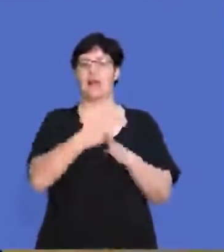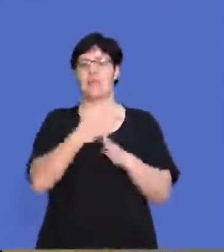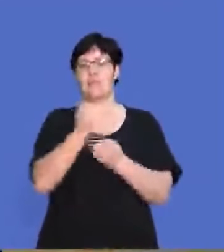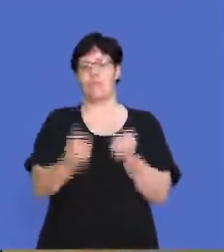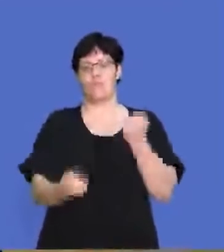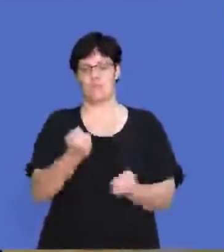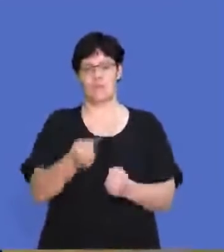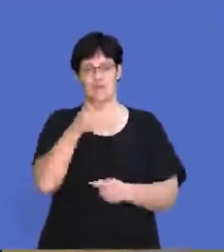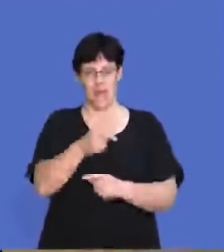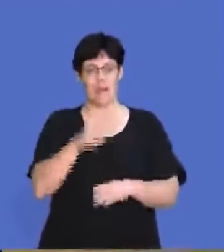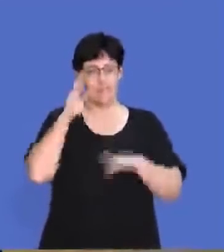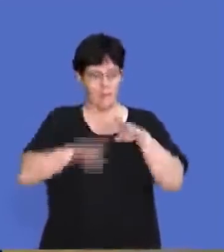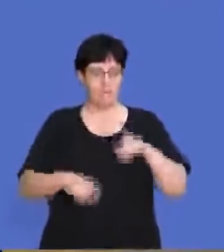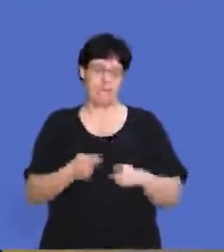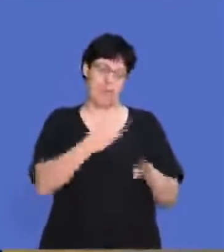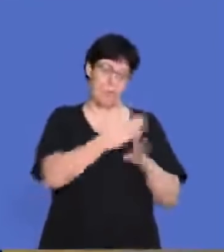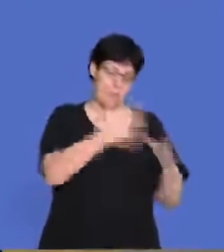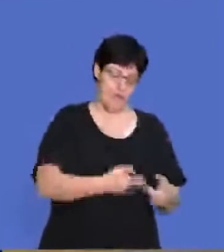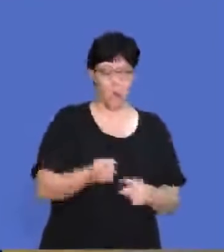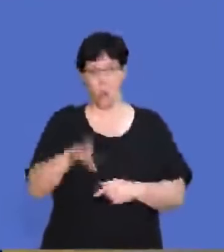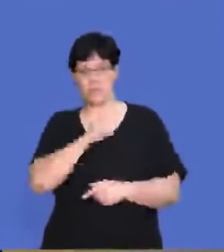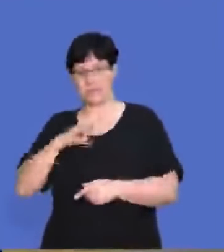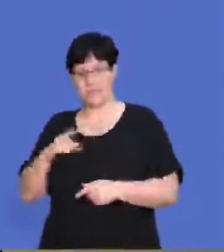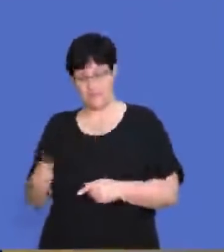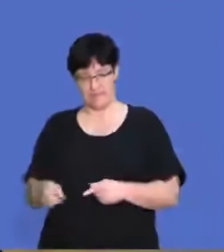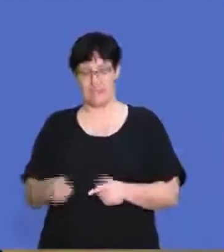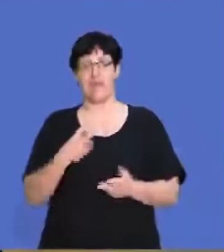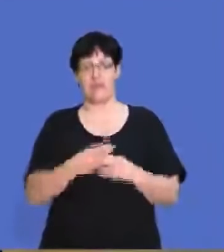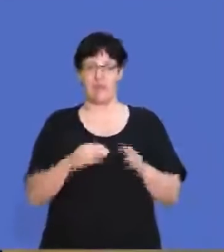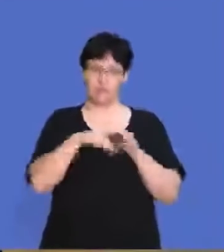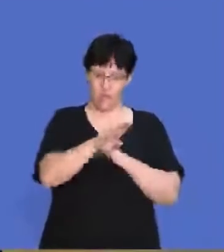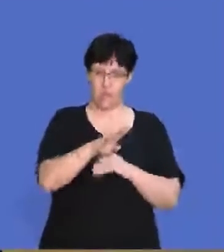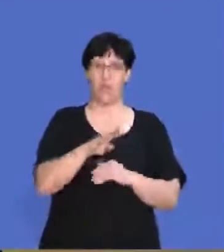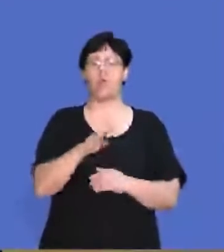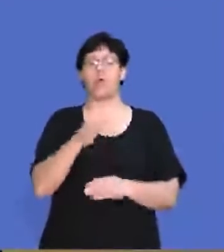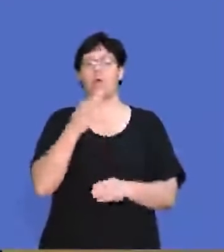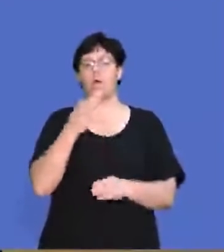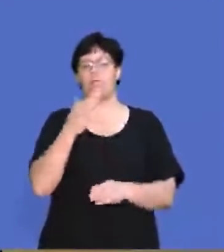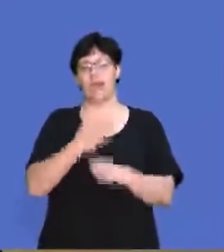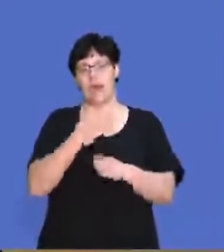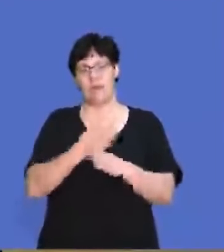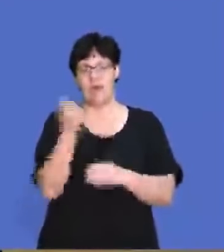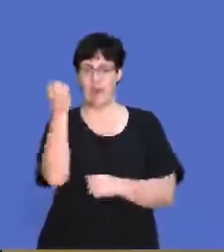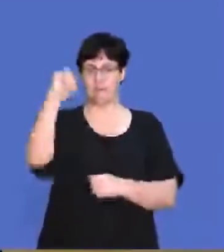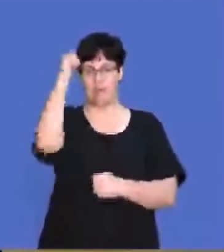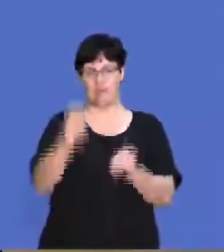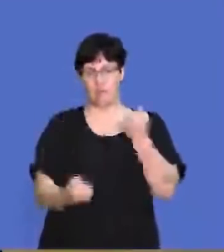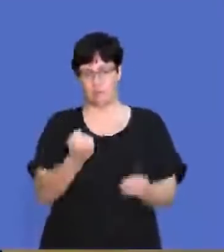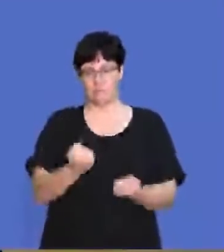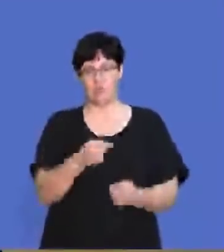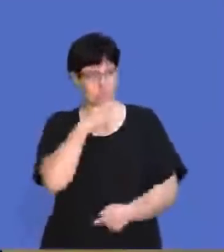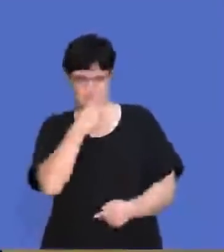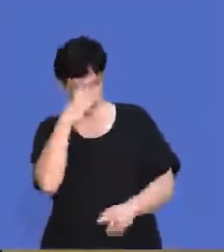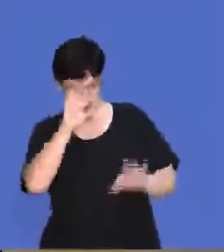the labor court fines against either the employer or the employee, they can then go to the labor appeals court to appeal